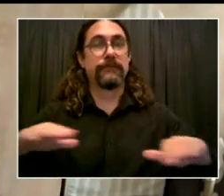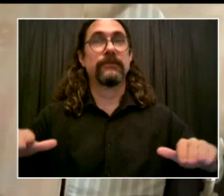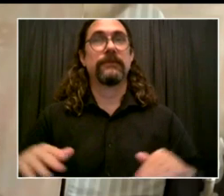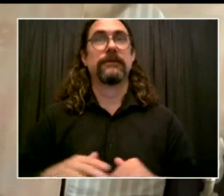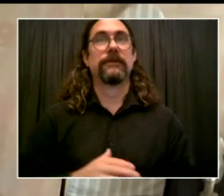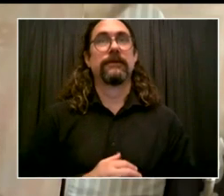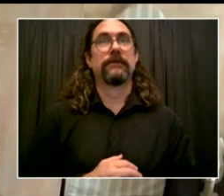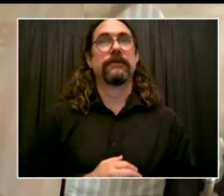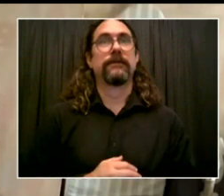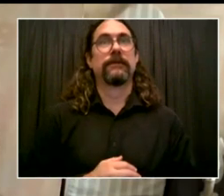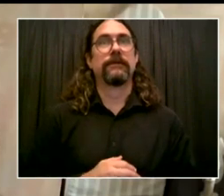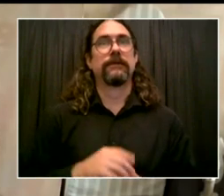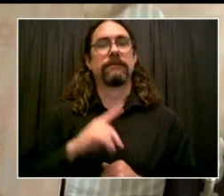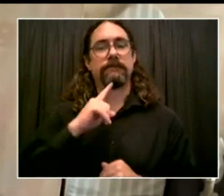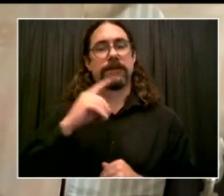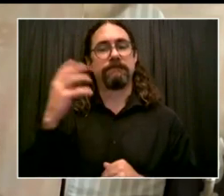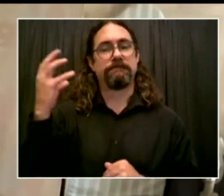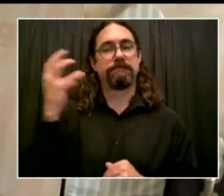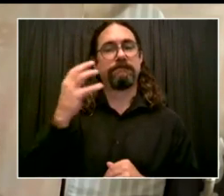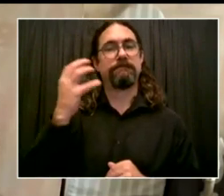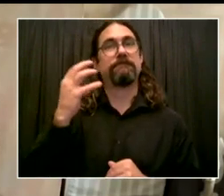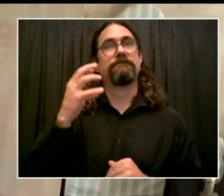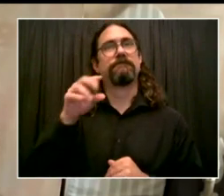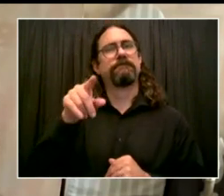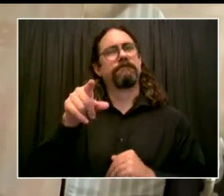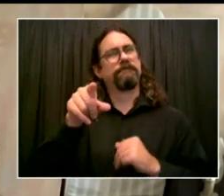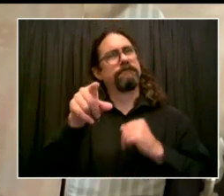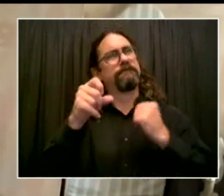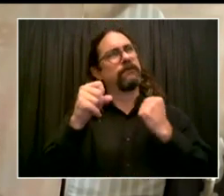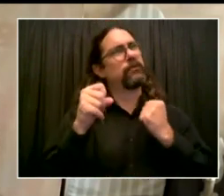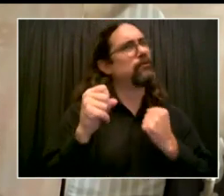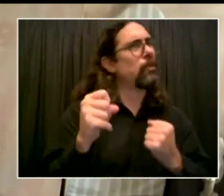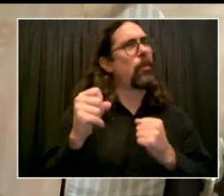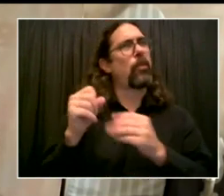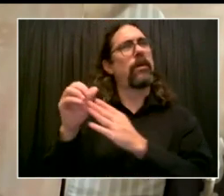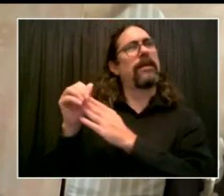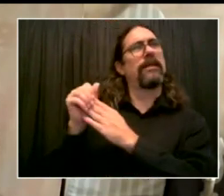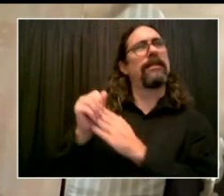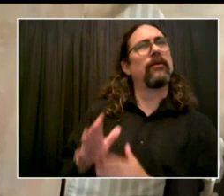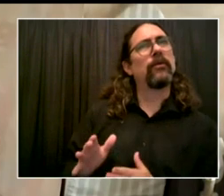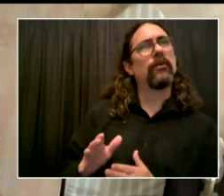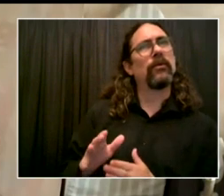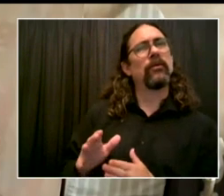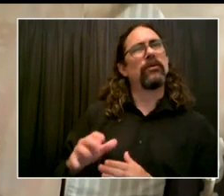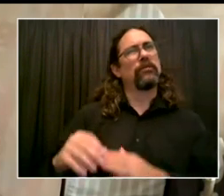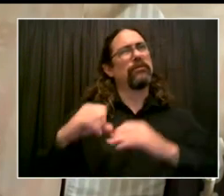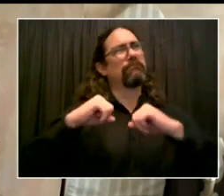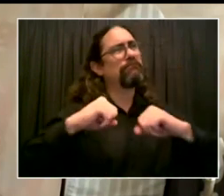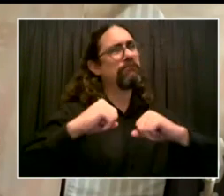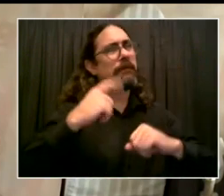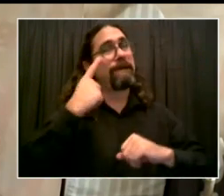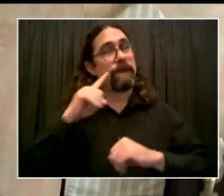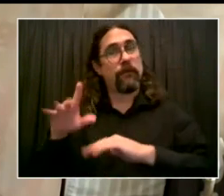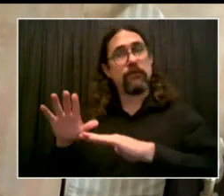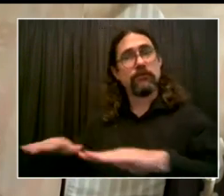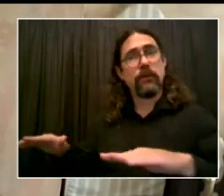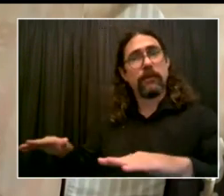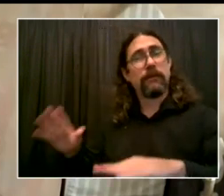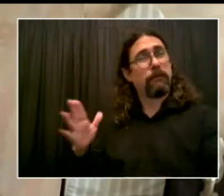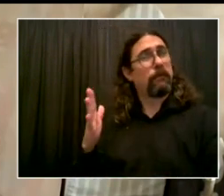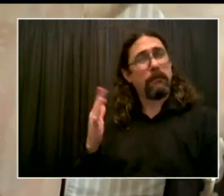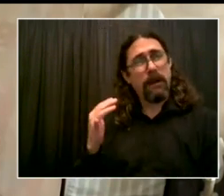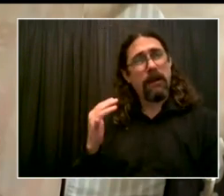children, our future, will be able to return safely to our schools. I am the mother of